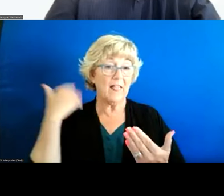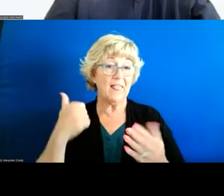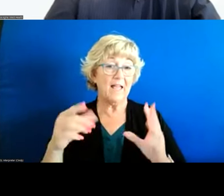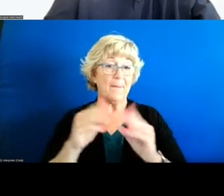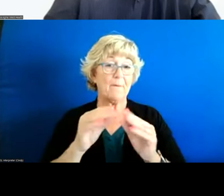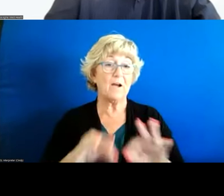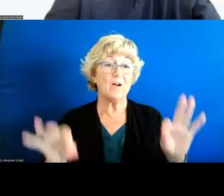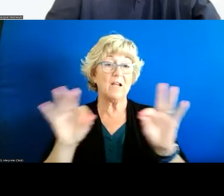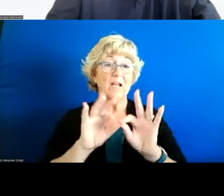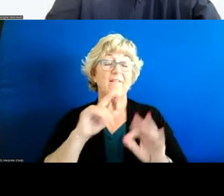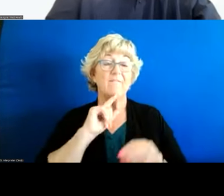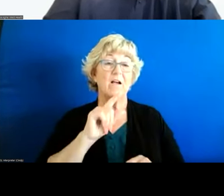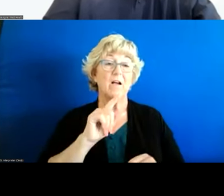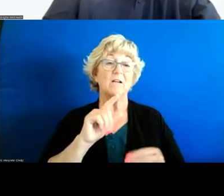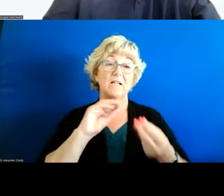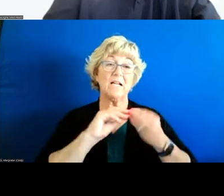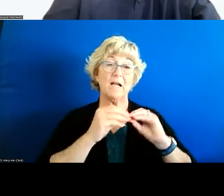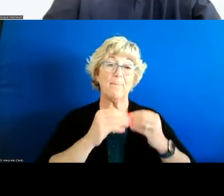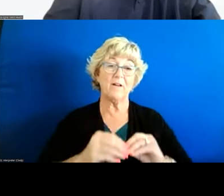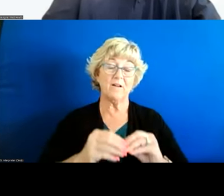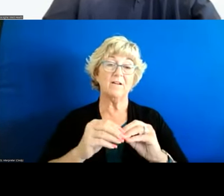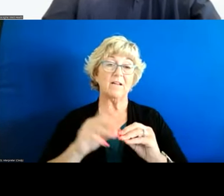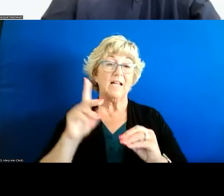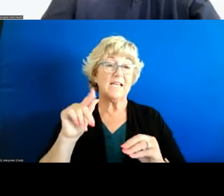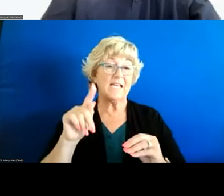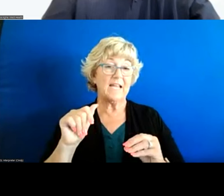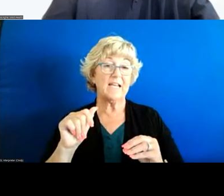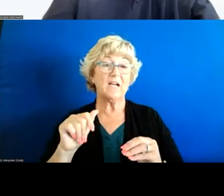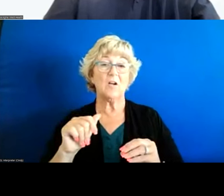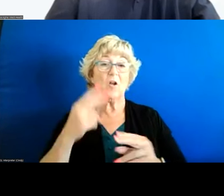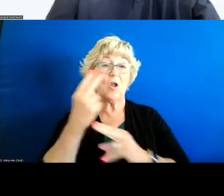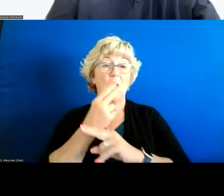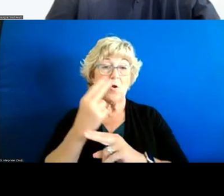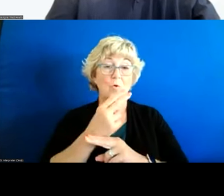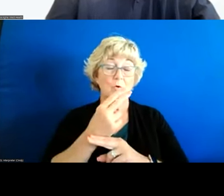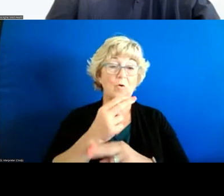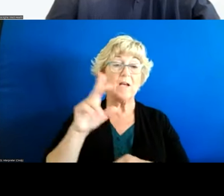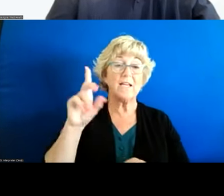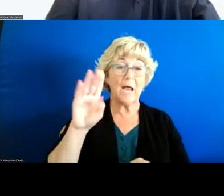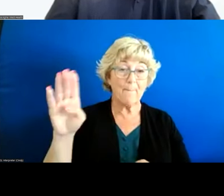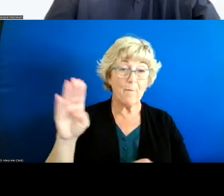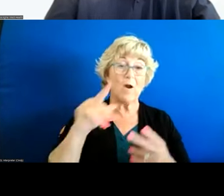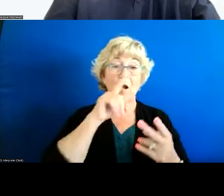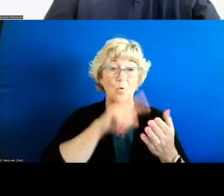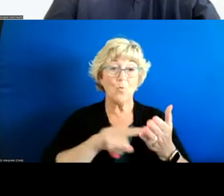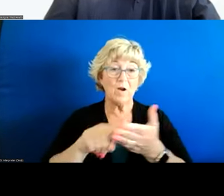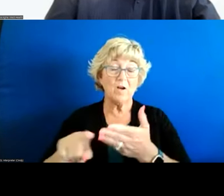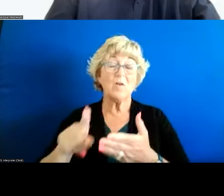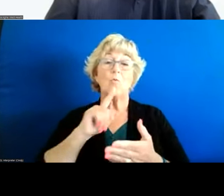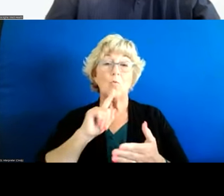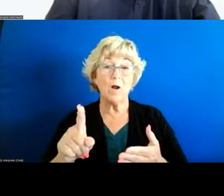importance of qualitative data so how we might consider um utilizing the data dashboard and our research efforts to really